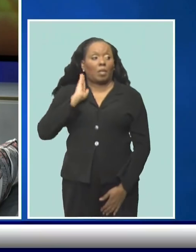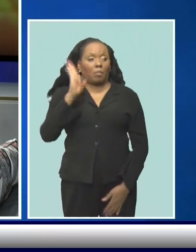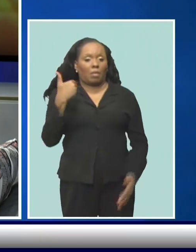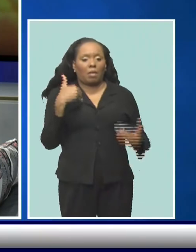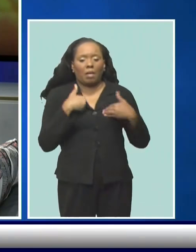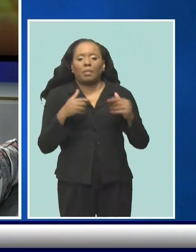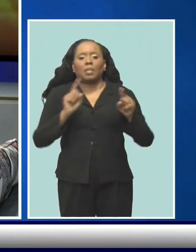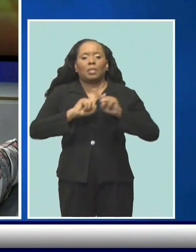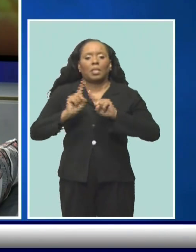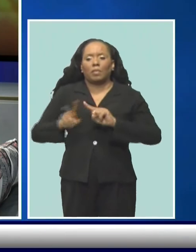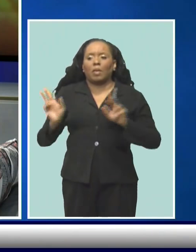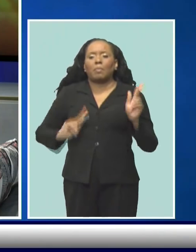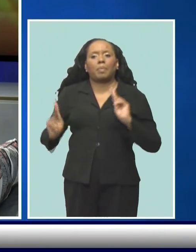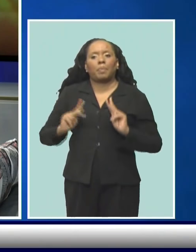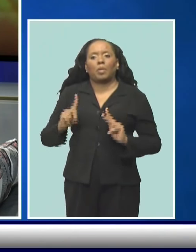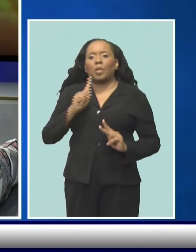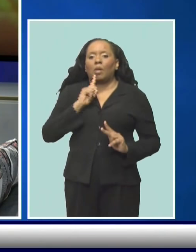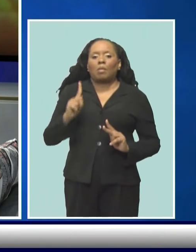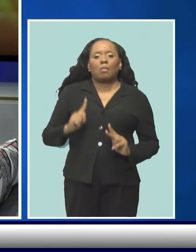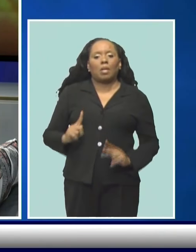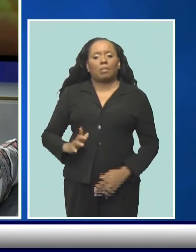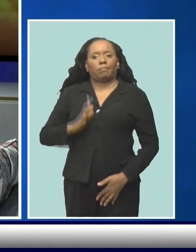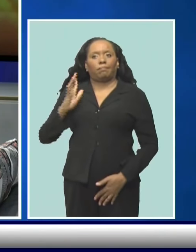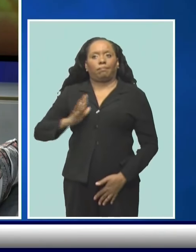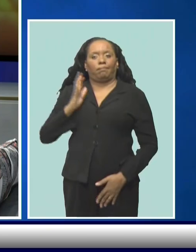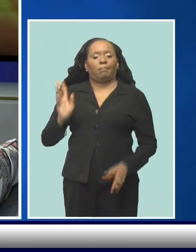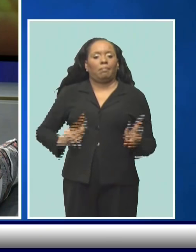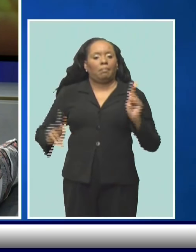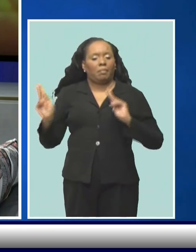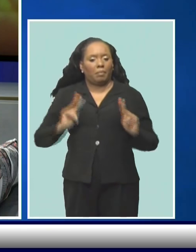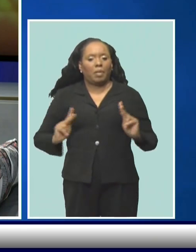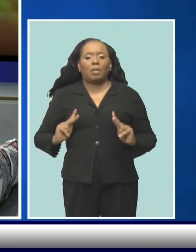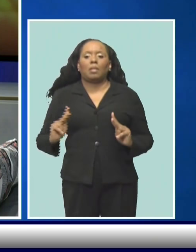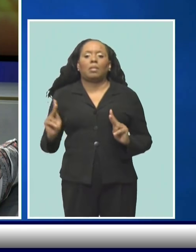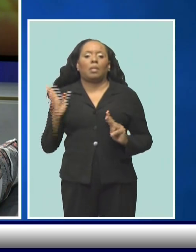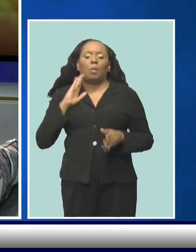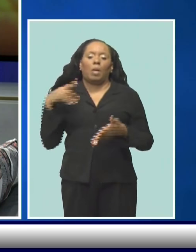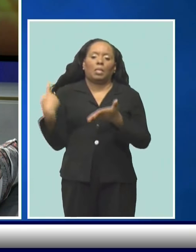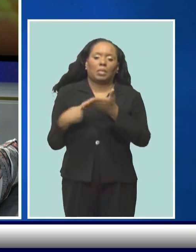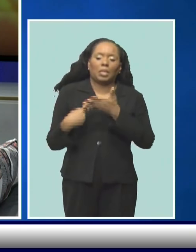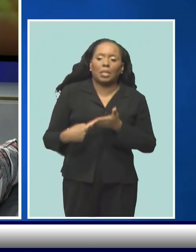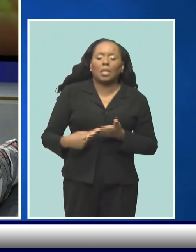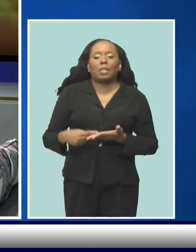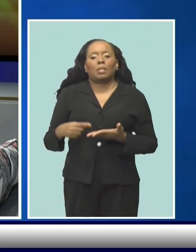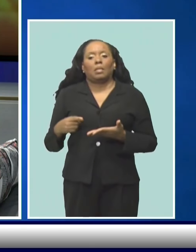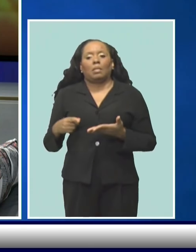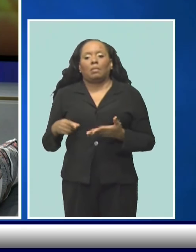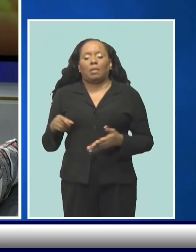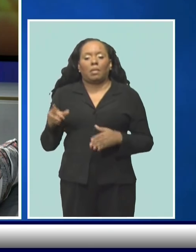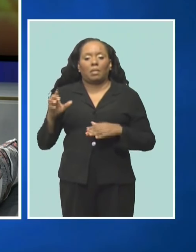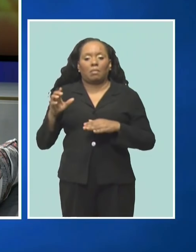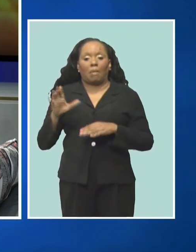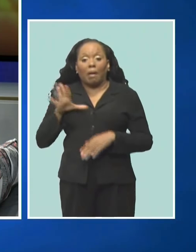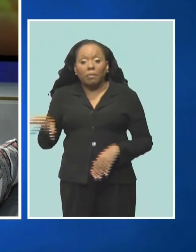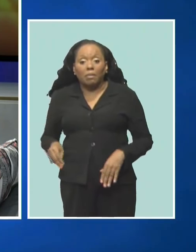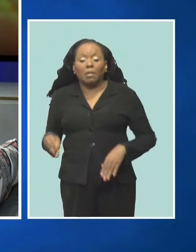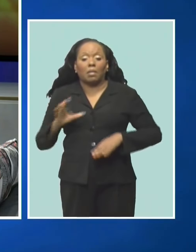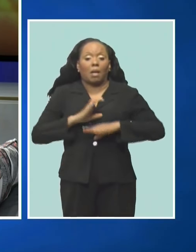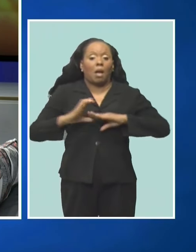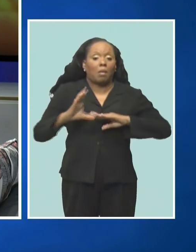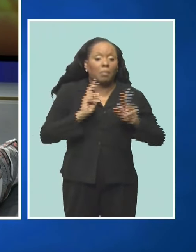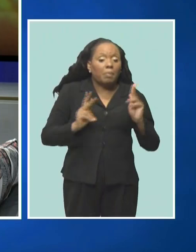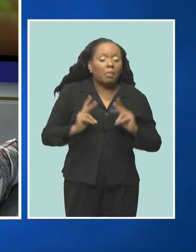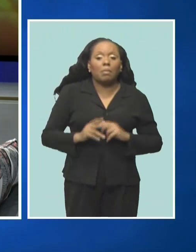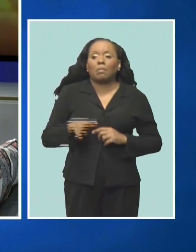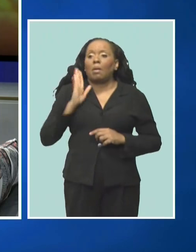representatives of all three entities that will give remarks. We will have cultural performances,